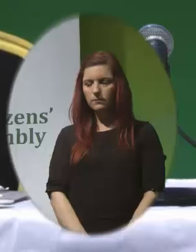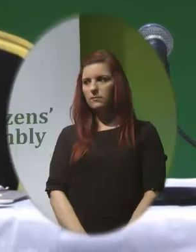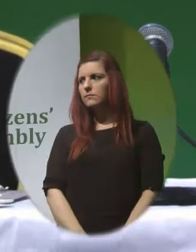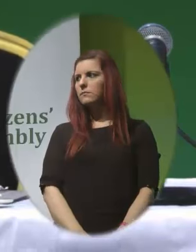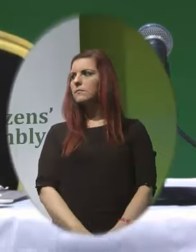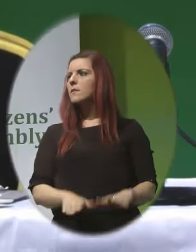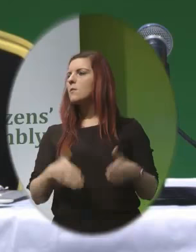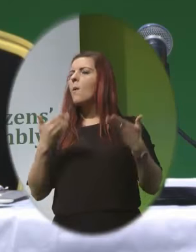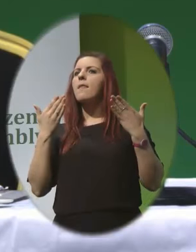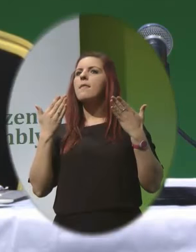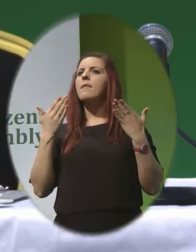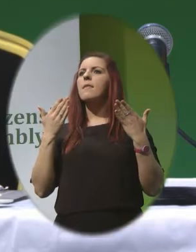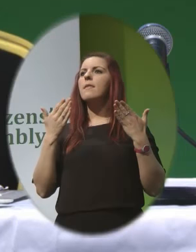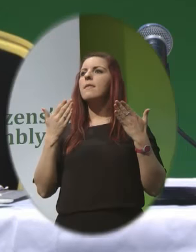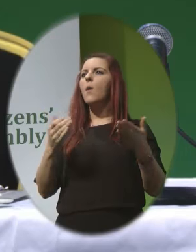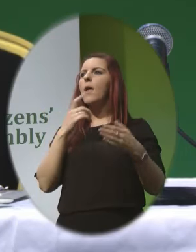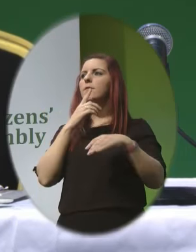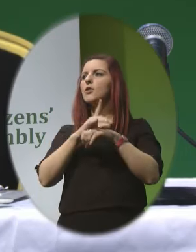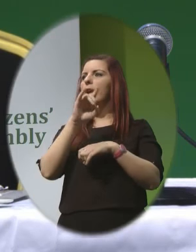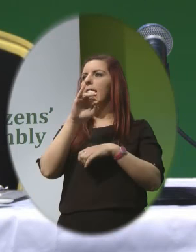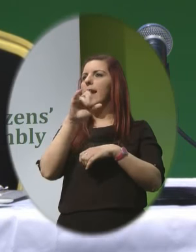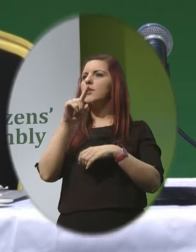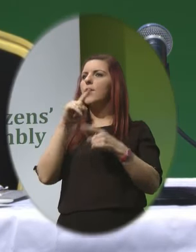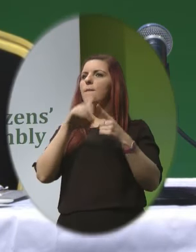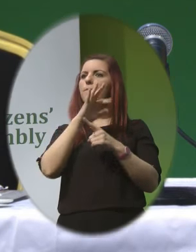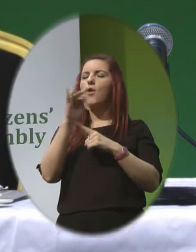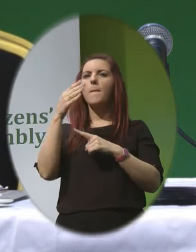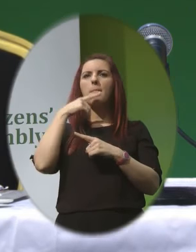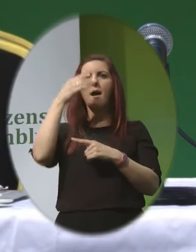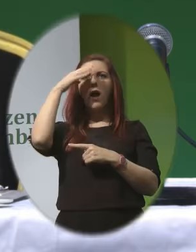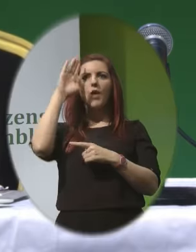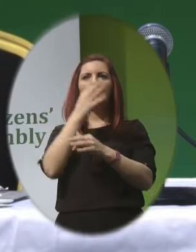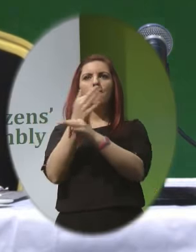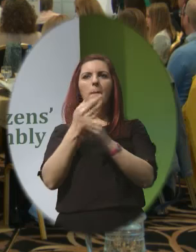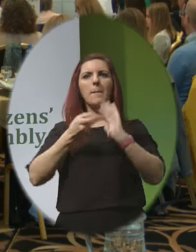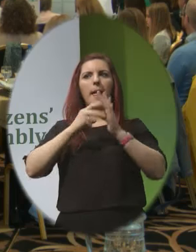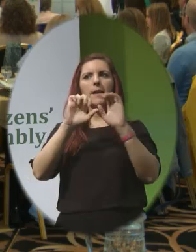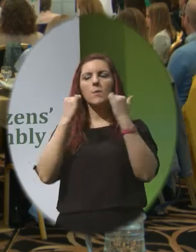we'll now hear Dr. Cathriana Henchian on behalf of the Irish Family Planning Association